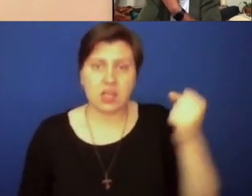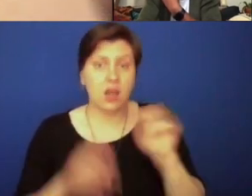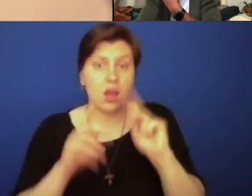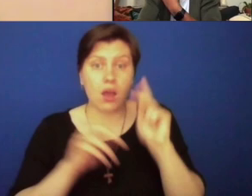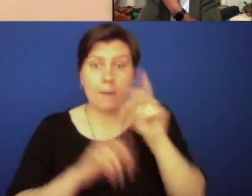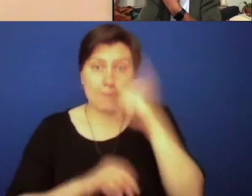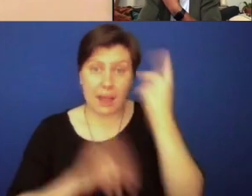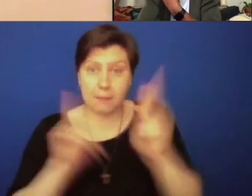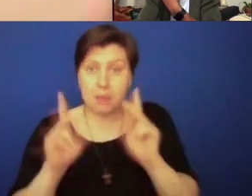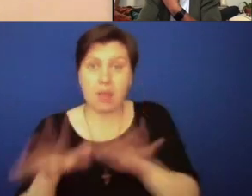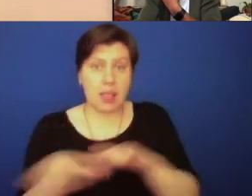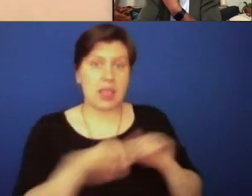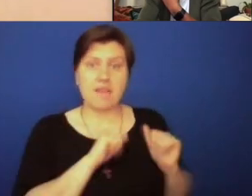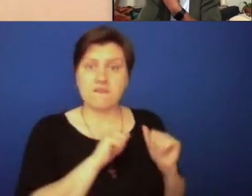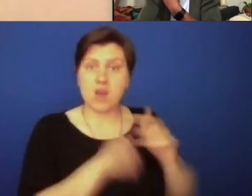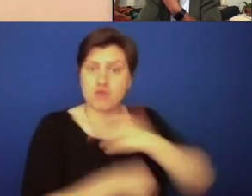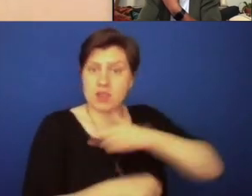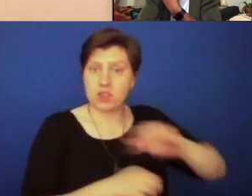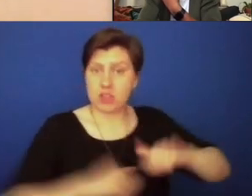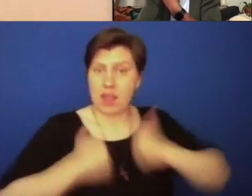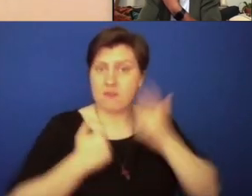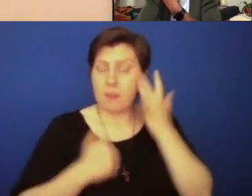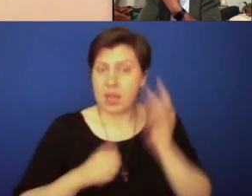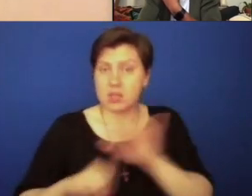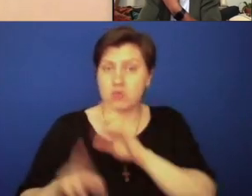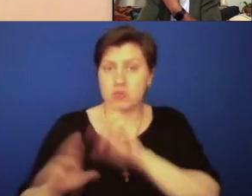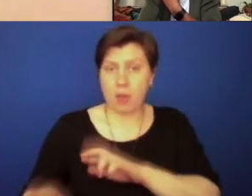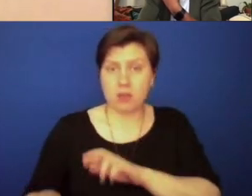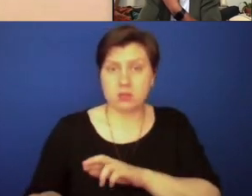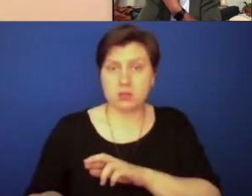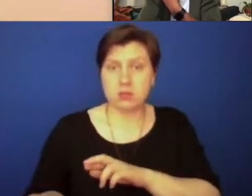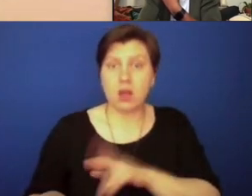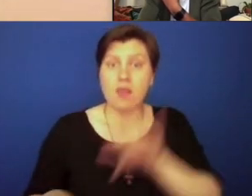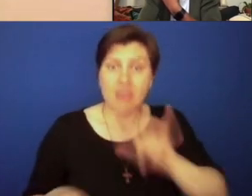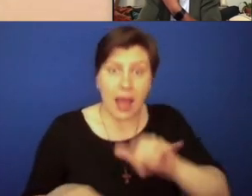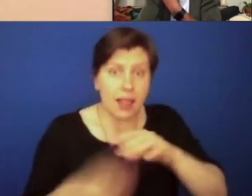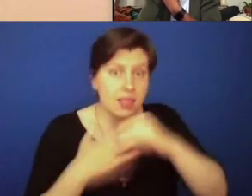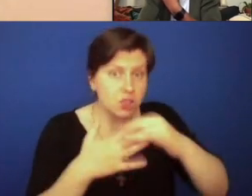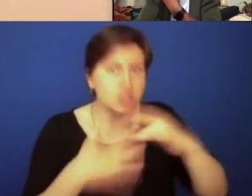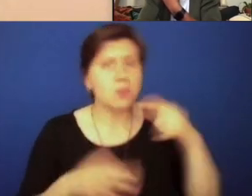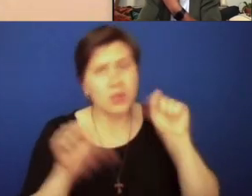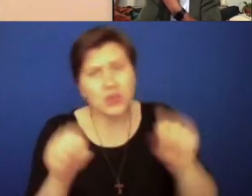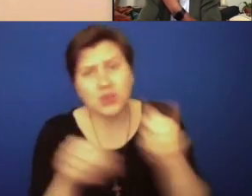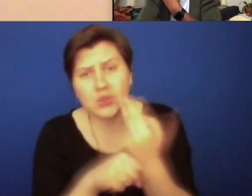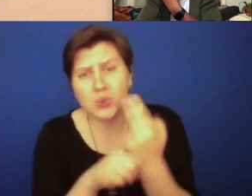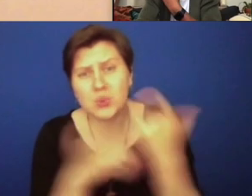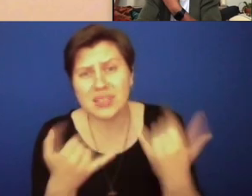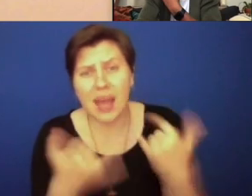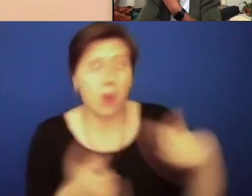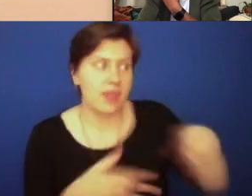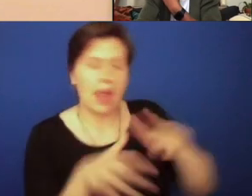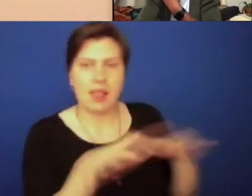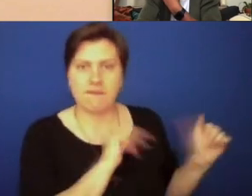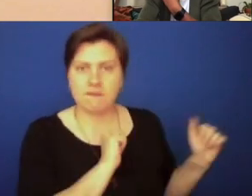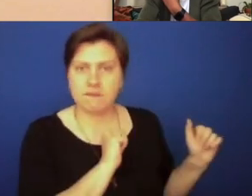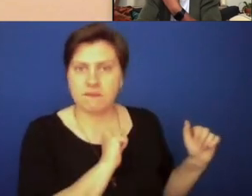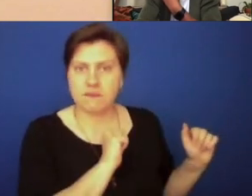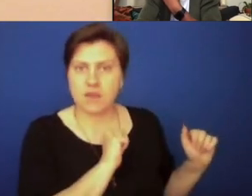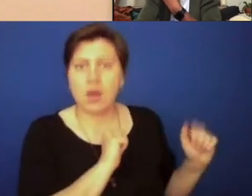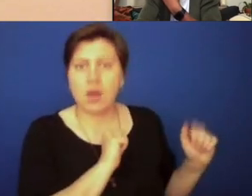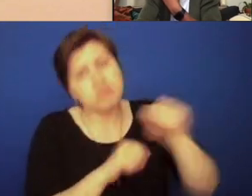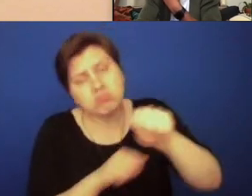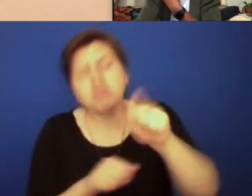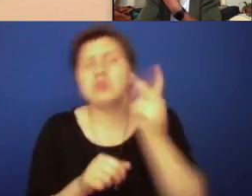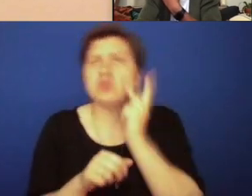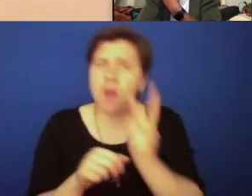in response to racism. The church loses that moral leadership that we could use at this particular moment. Yes, we saw